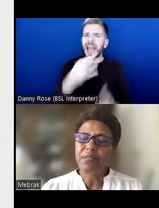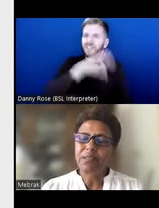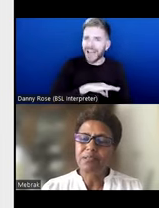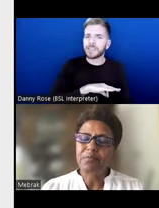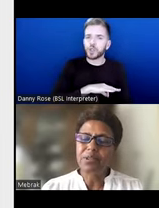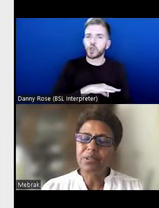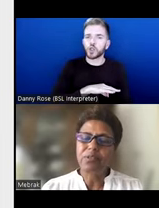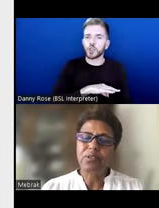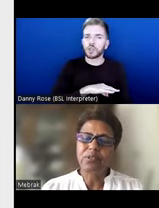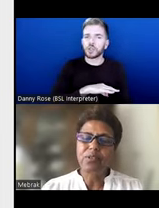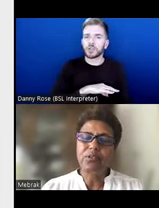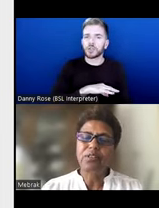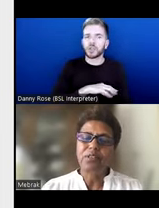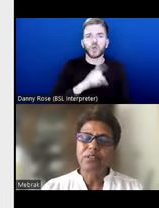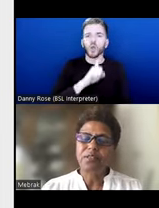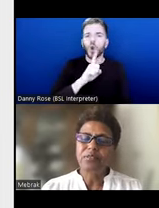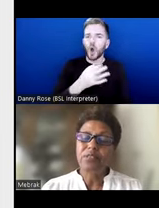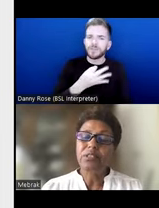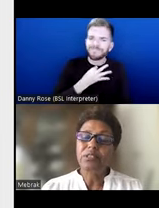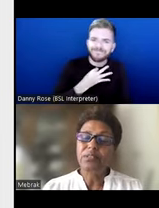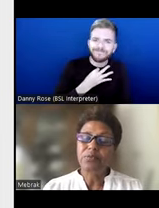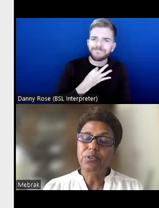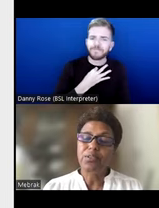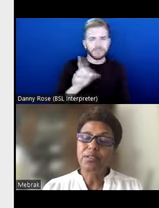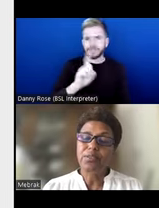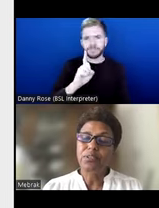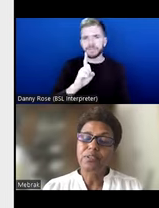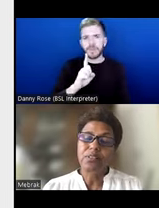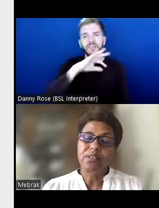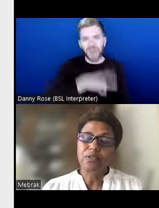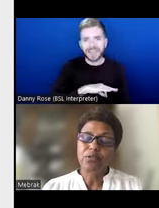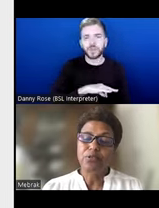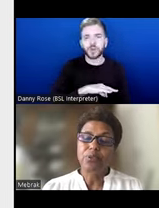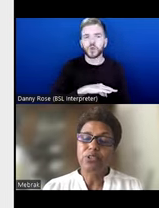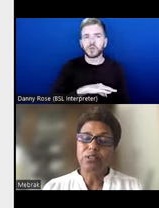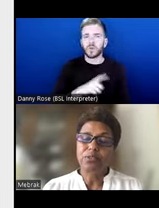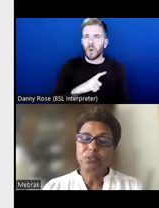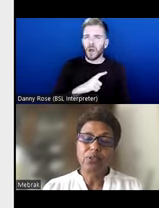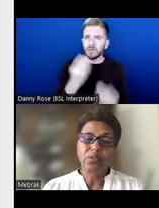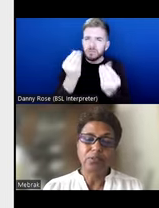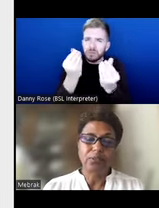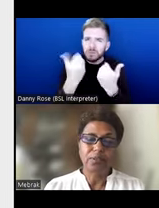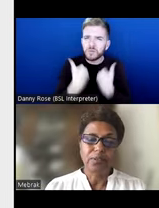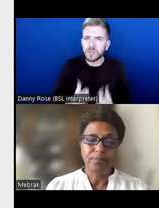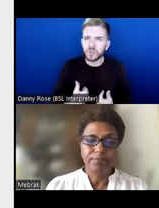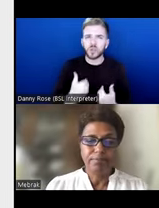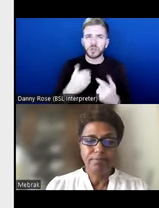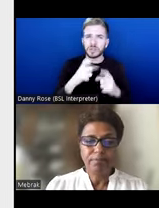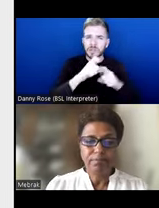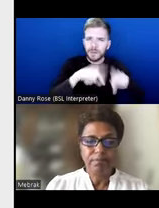liability, because there is a lot of richness within the diversity contribution and so on and so on.